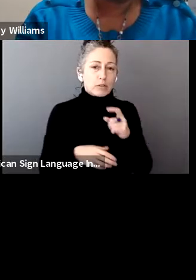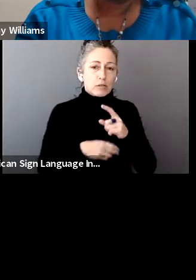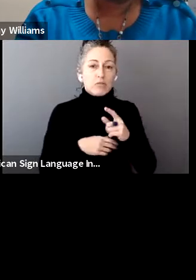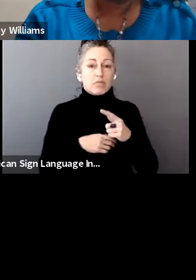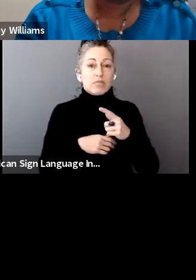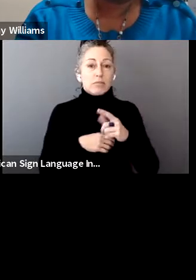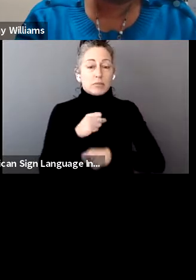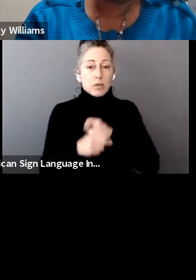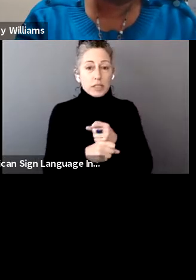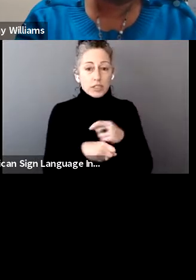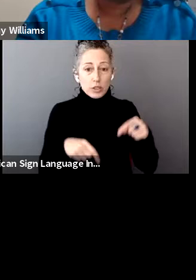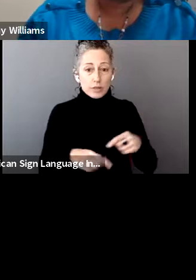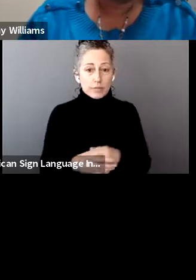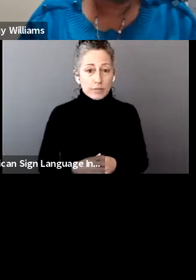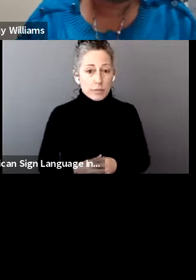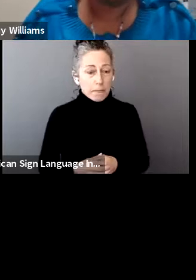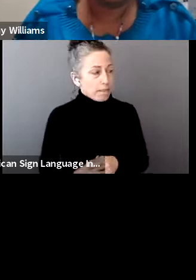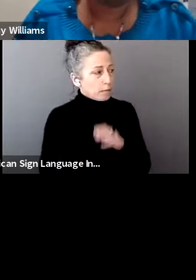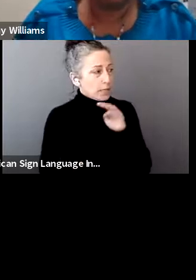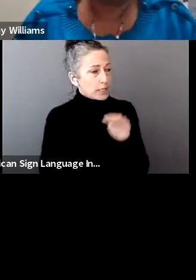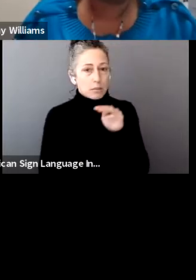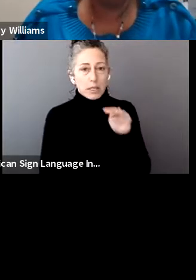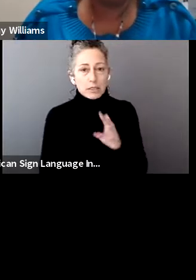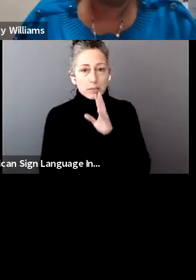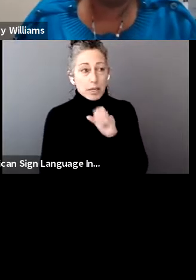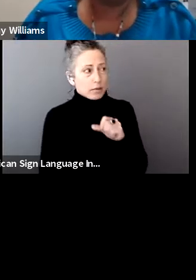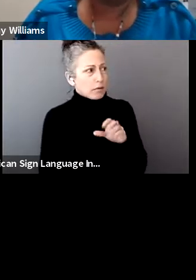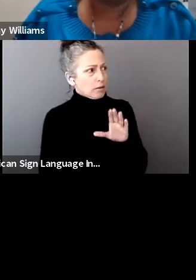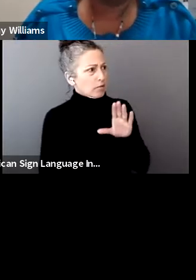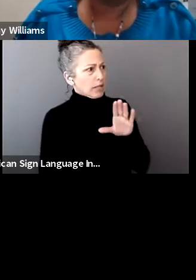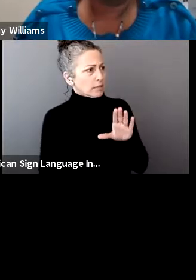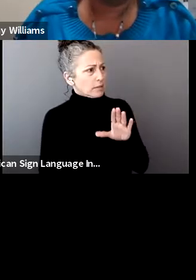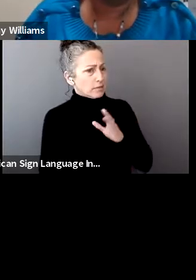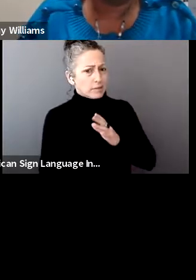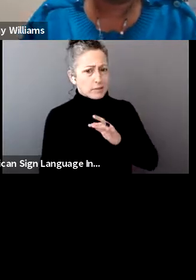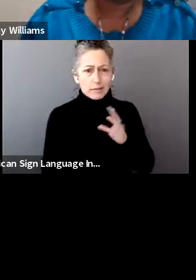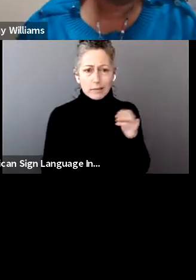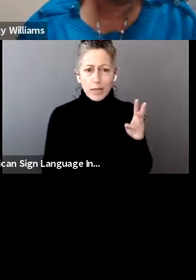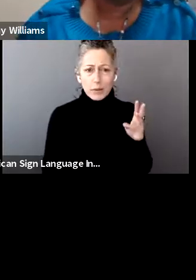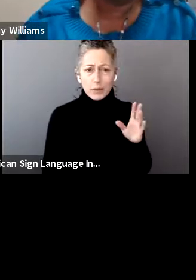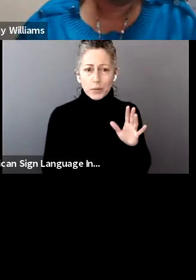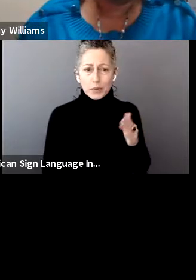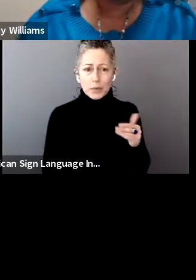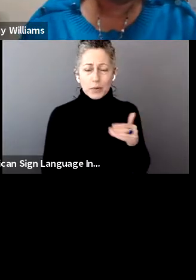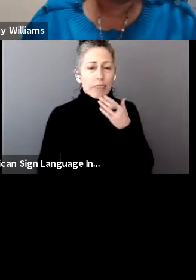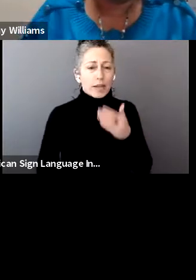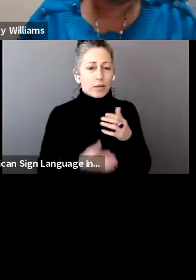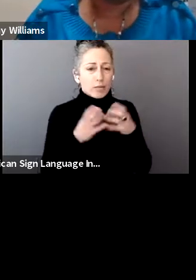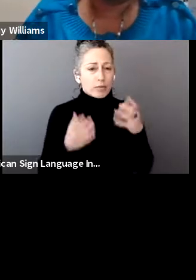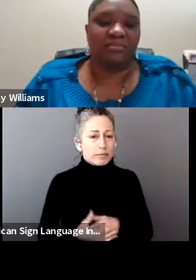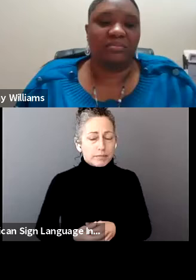That is great. Wow. All right. Thank you very much for that information.